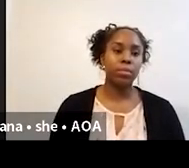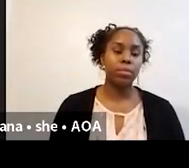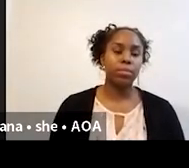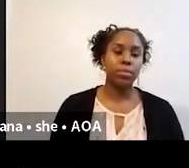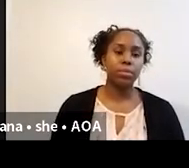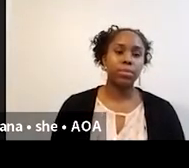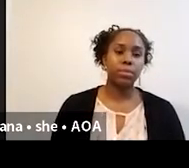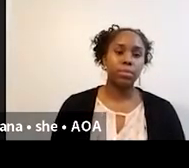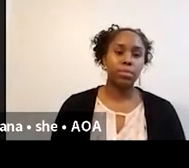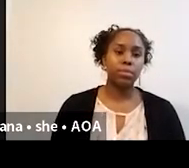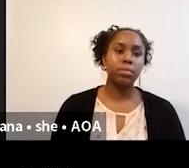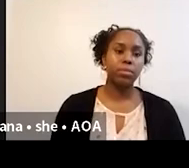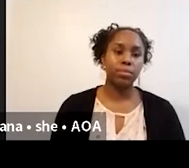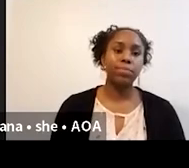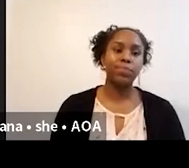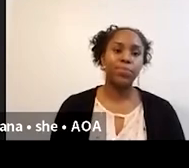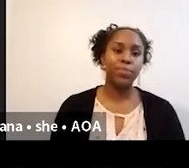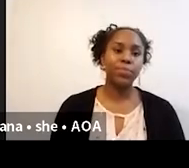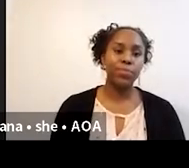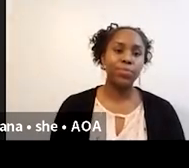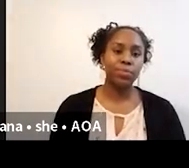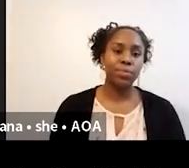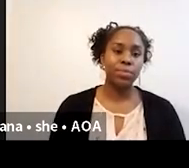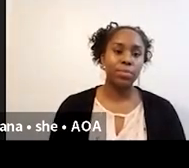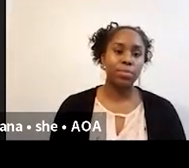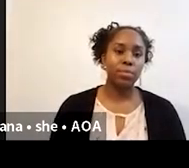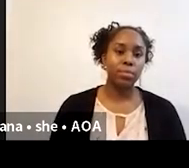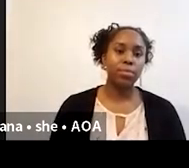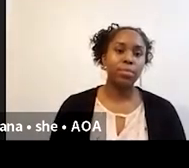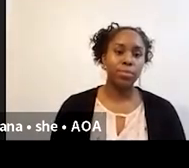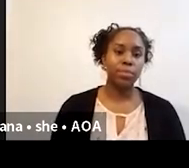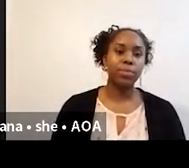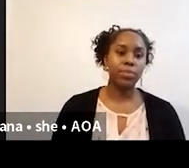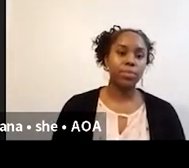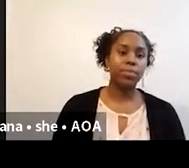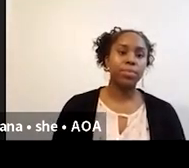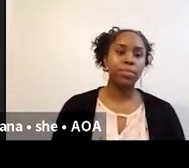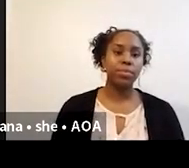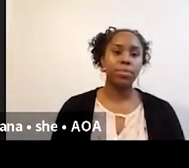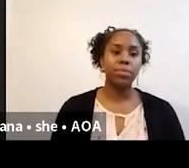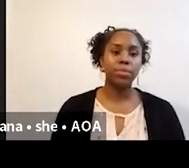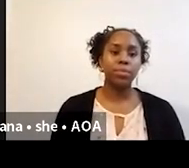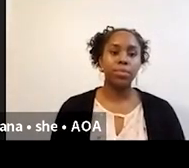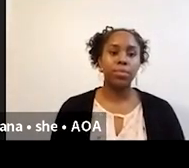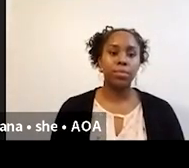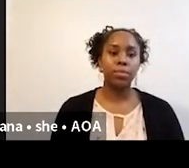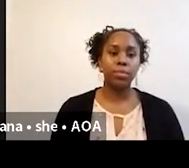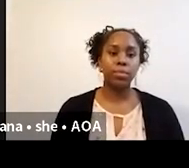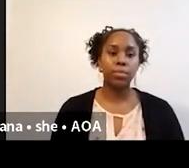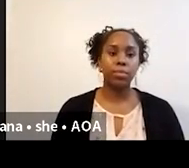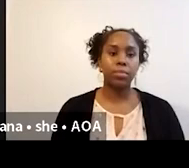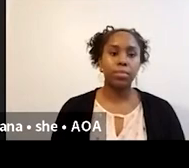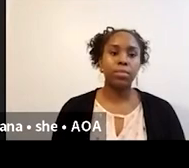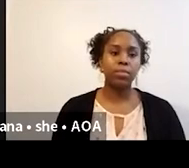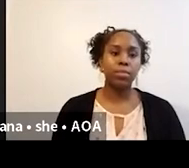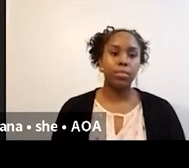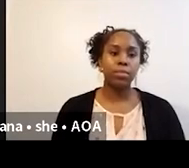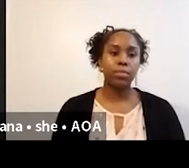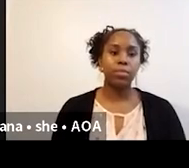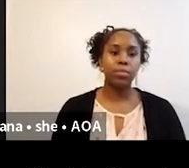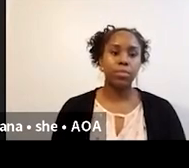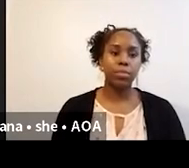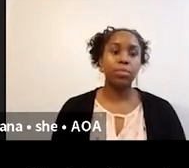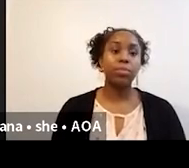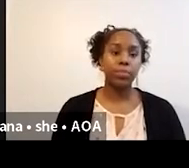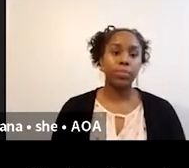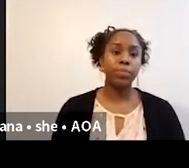the manual is not. So there are still a lot of people, um, who for a year, that's a really